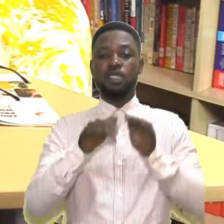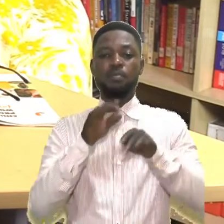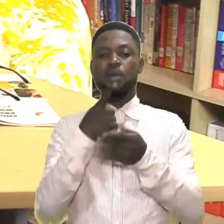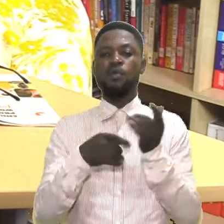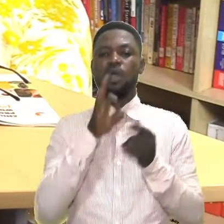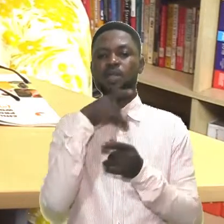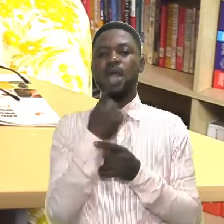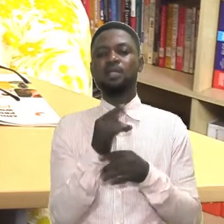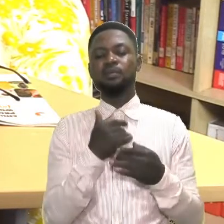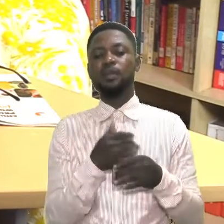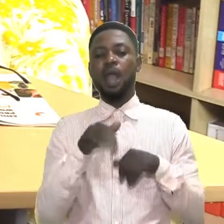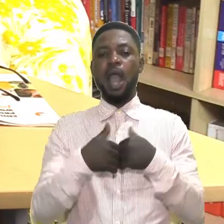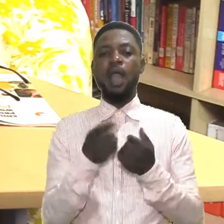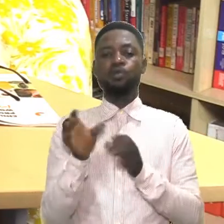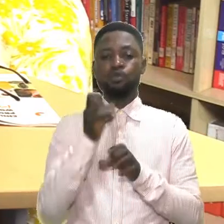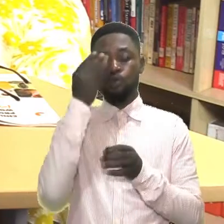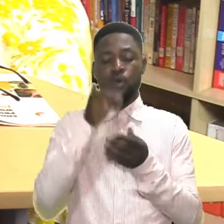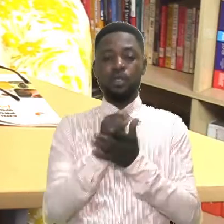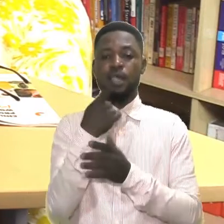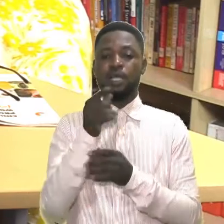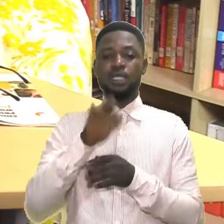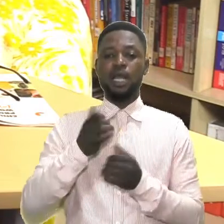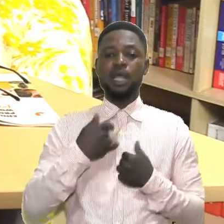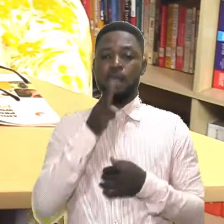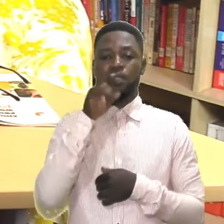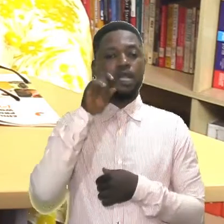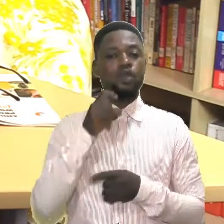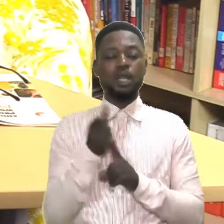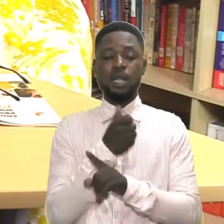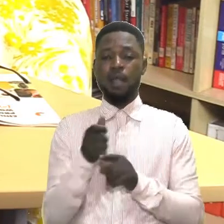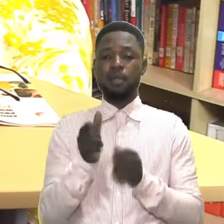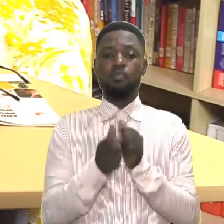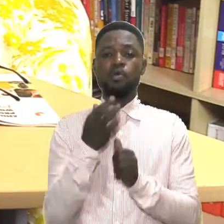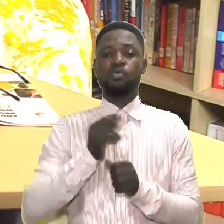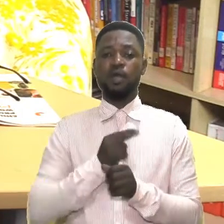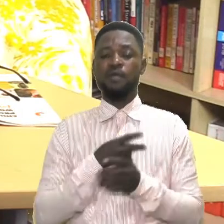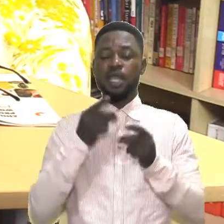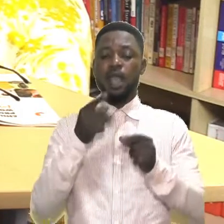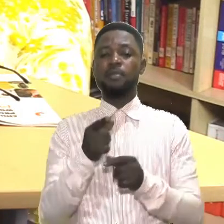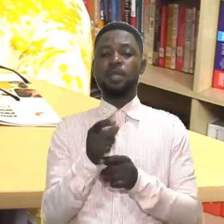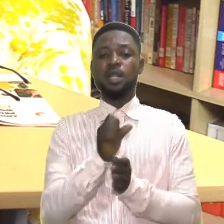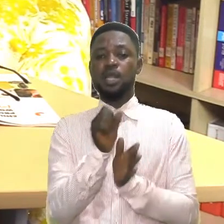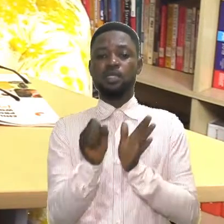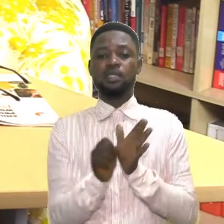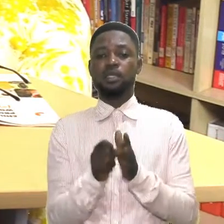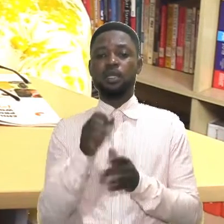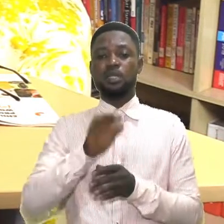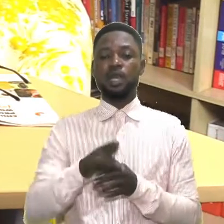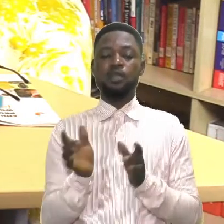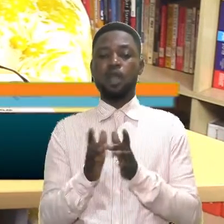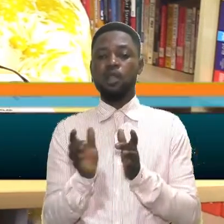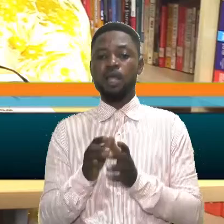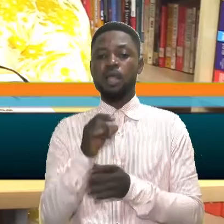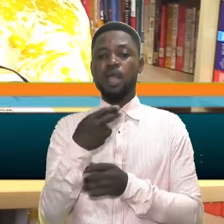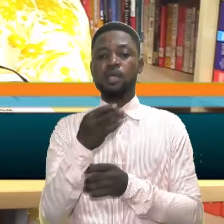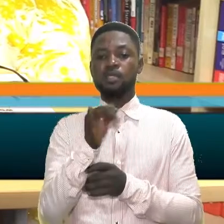step is what are the signs? How do you know if a child has been sexually abused? Most of us are used to the immediate signs. Maybe the